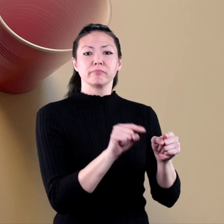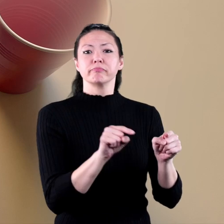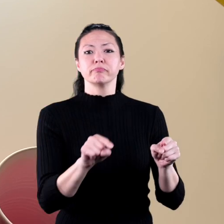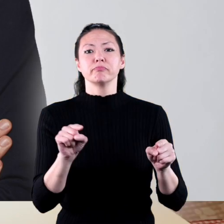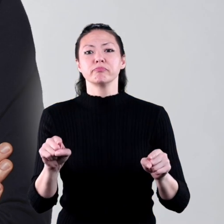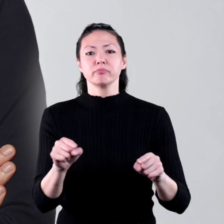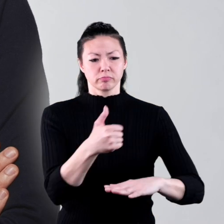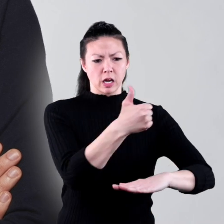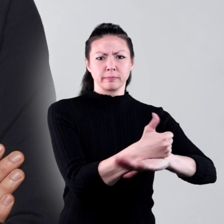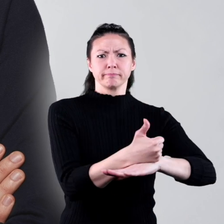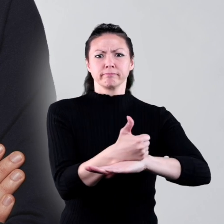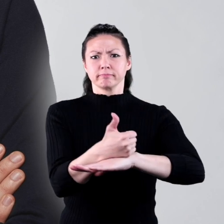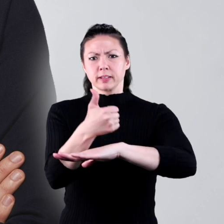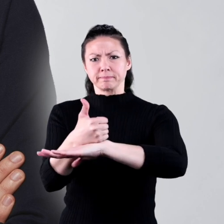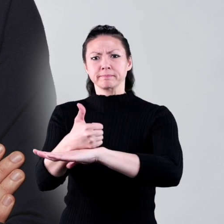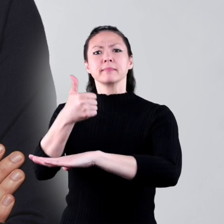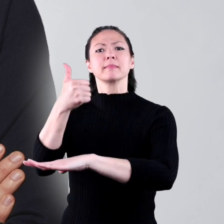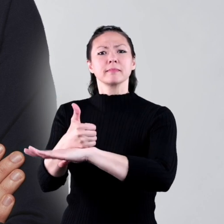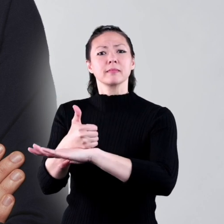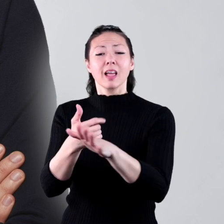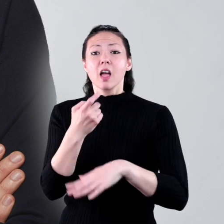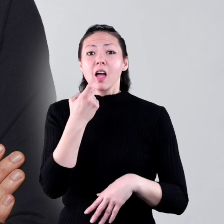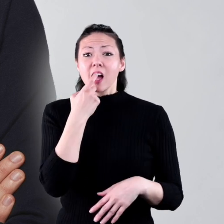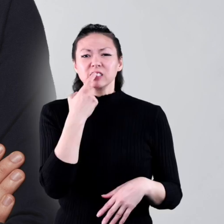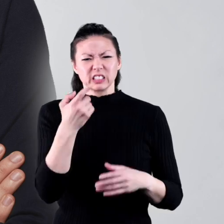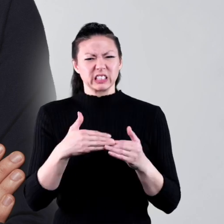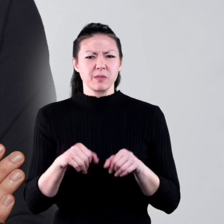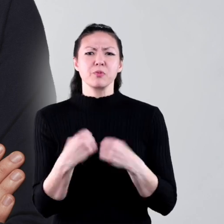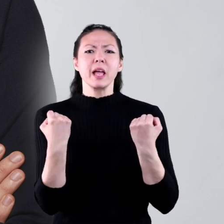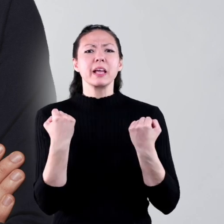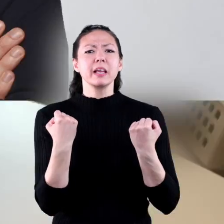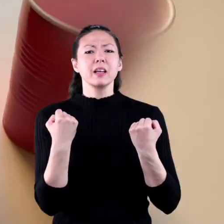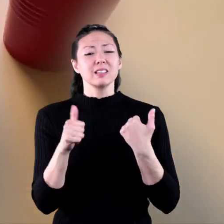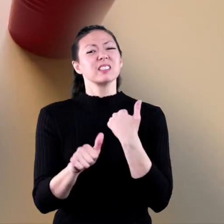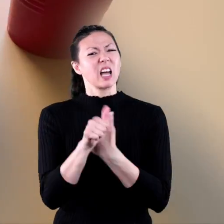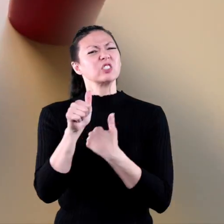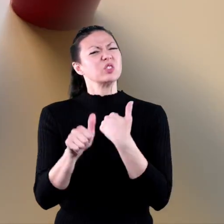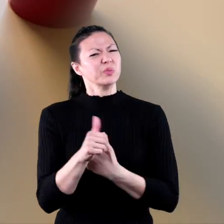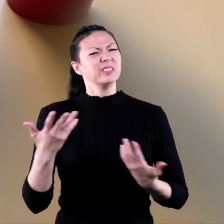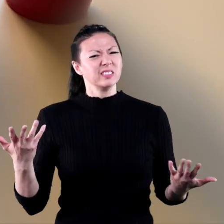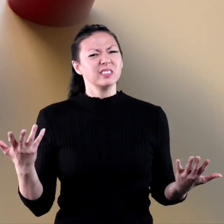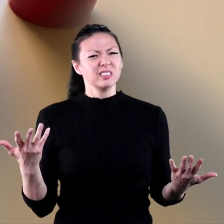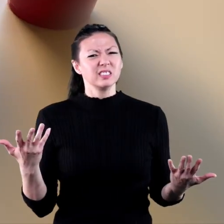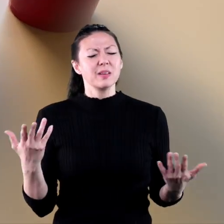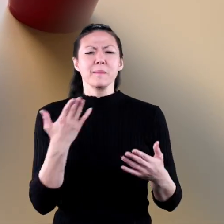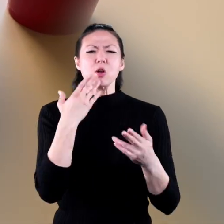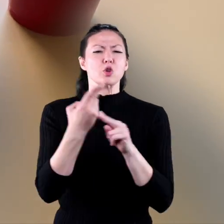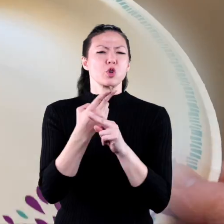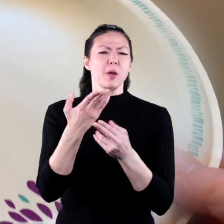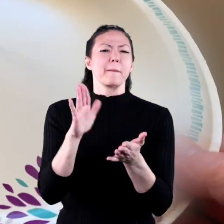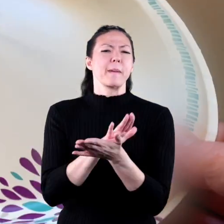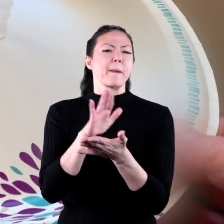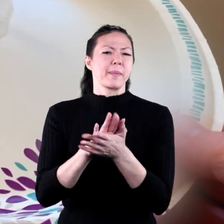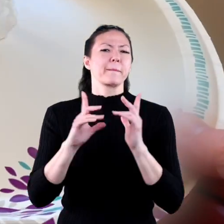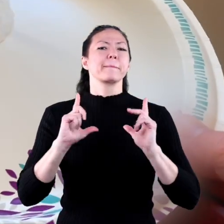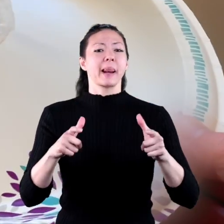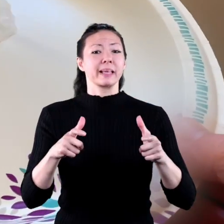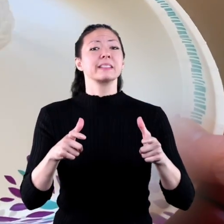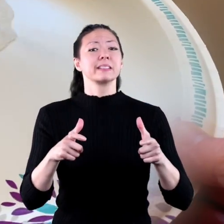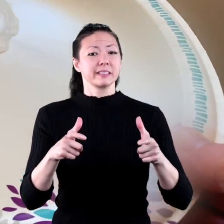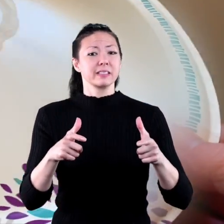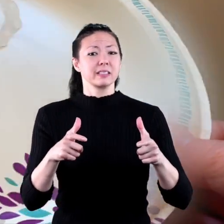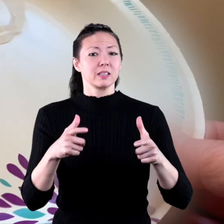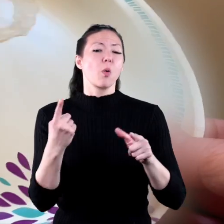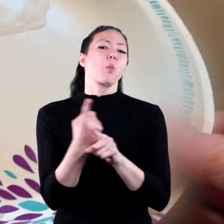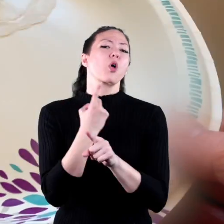use plastic? Because glass breaks. Glass is dangerous, guys. I am going to use a paper plate and put in some regular